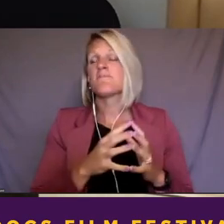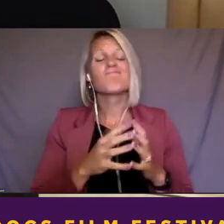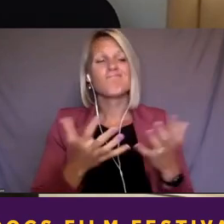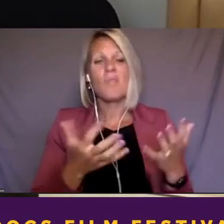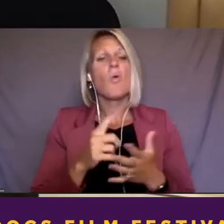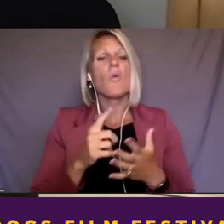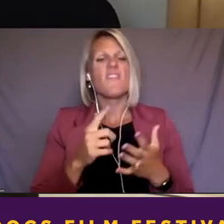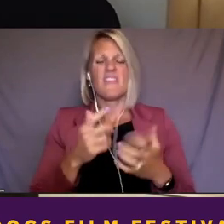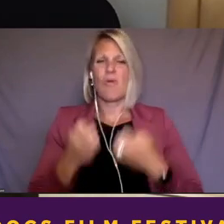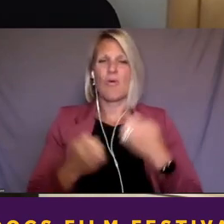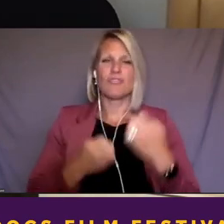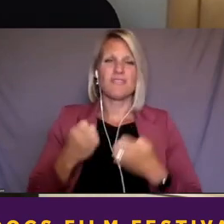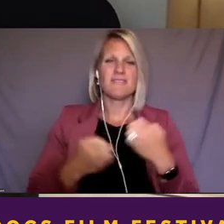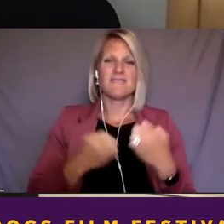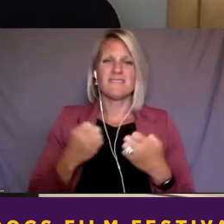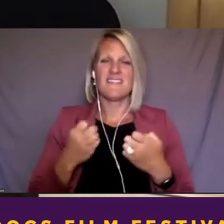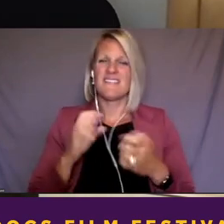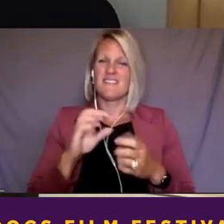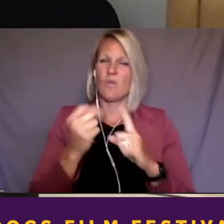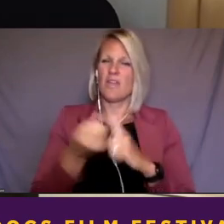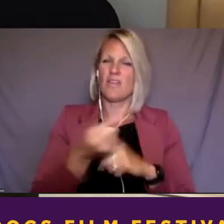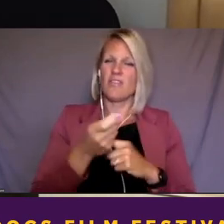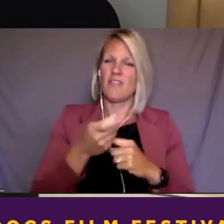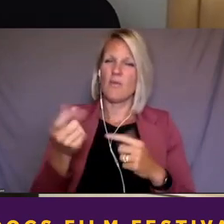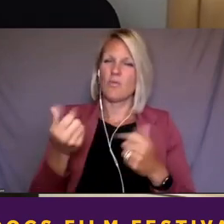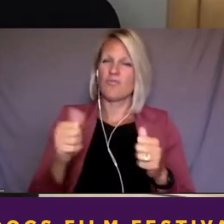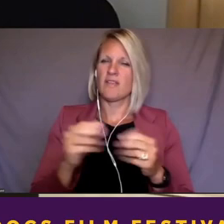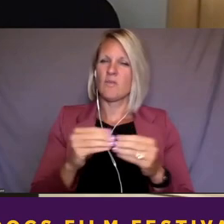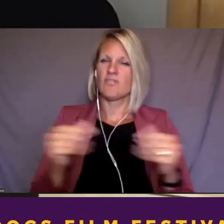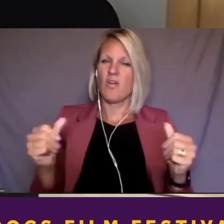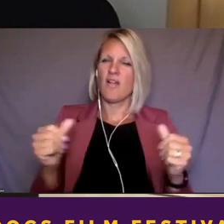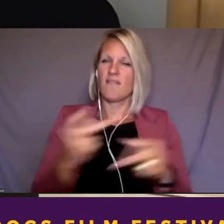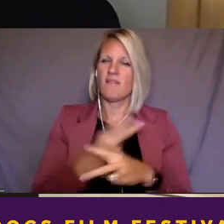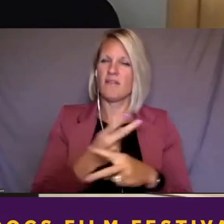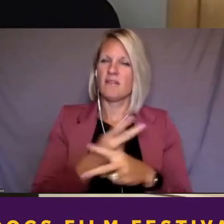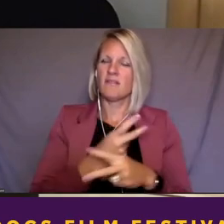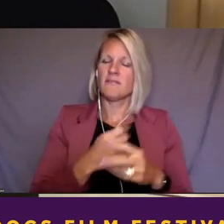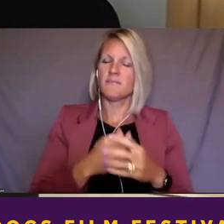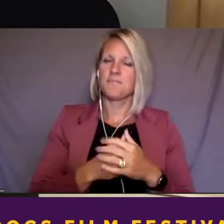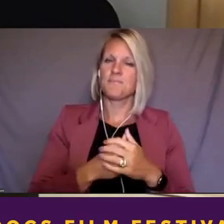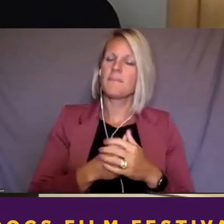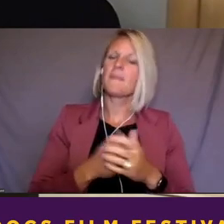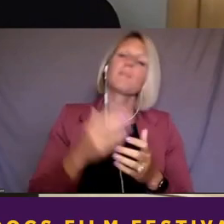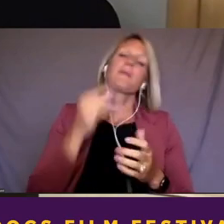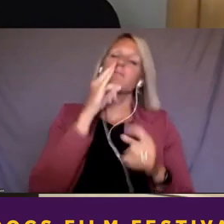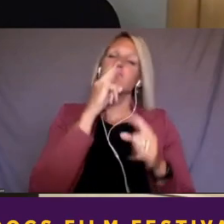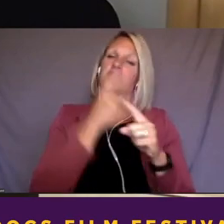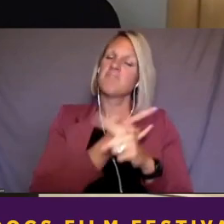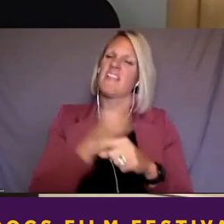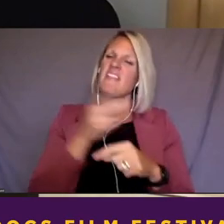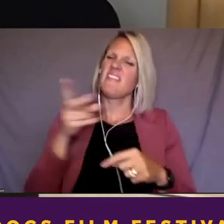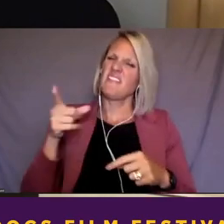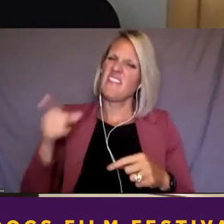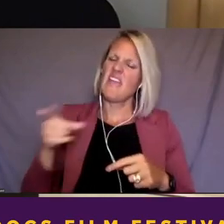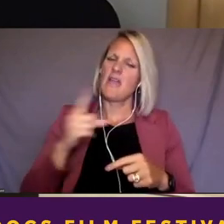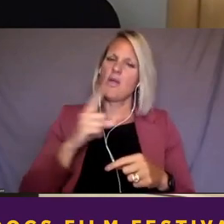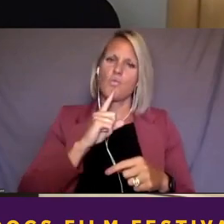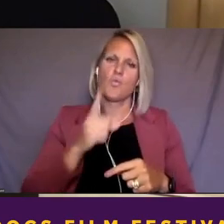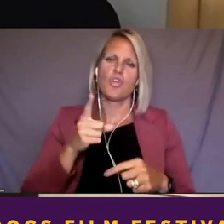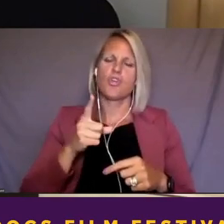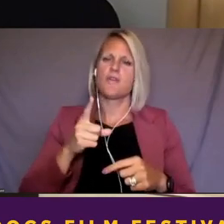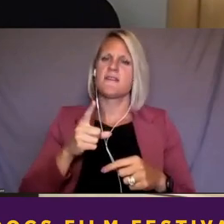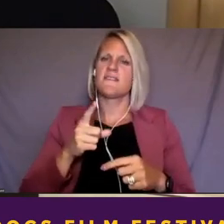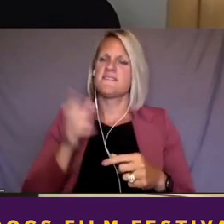oddly enough, I mean, they held their, their, um, their stance and their perspective in, in such a